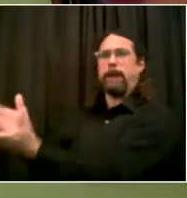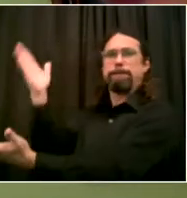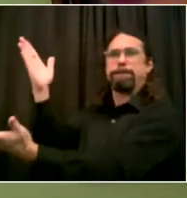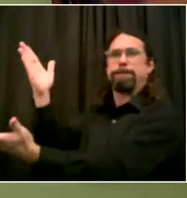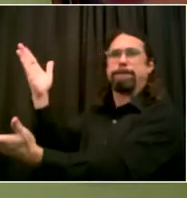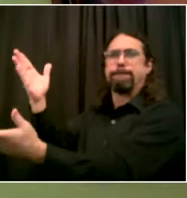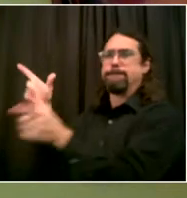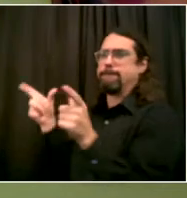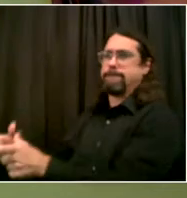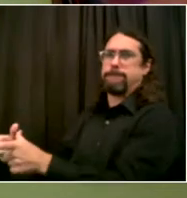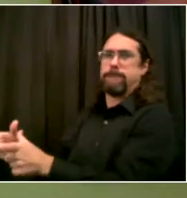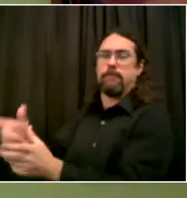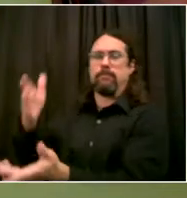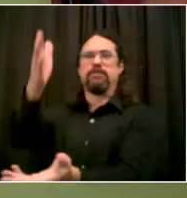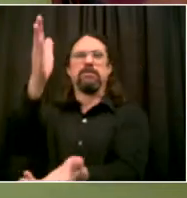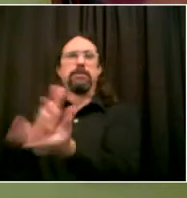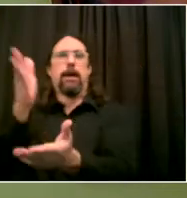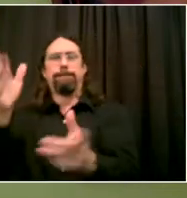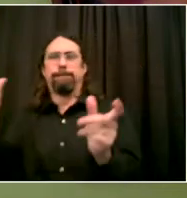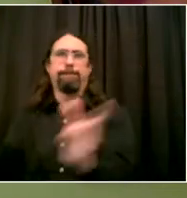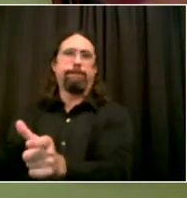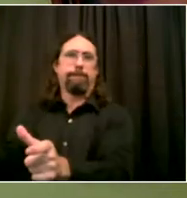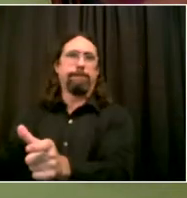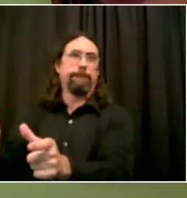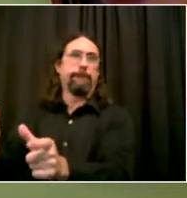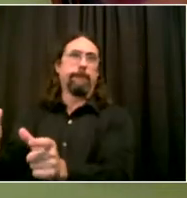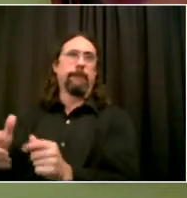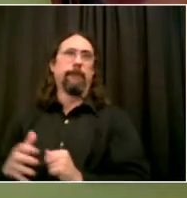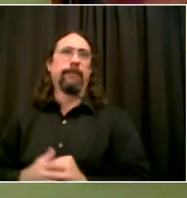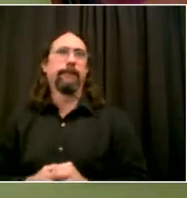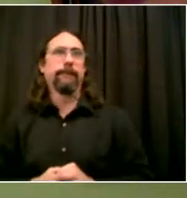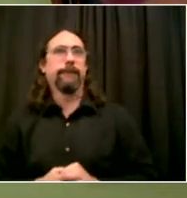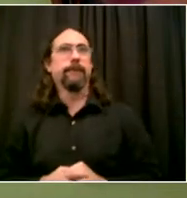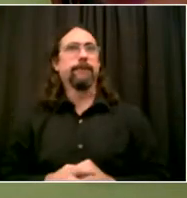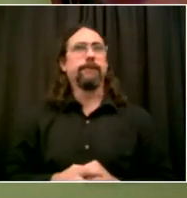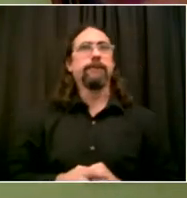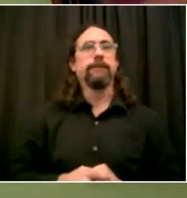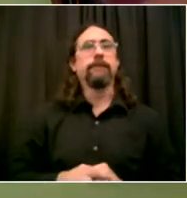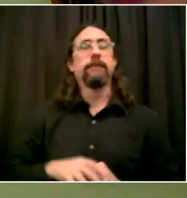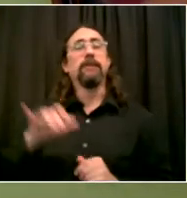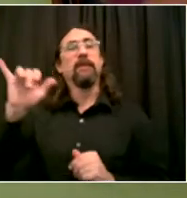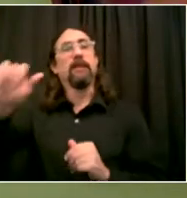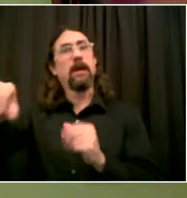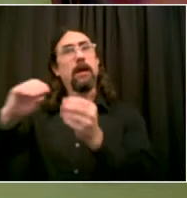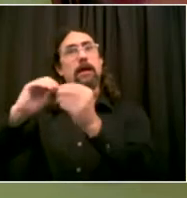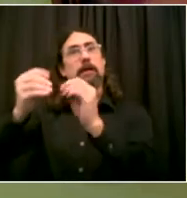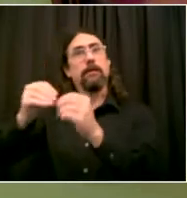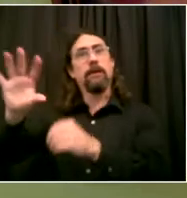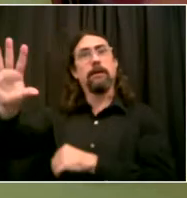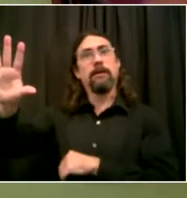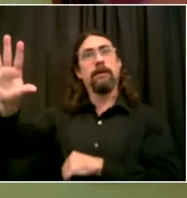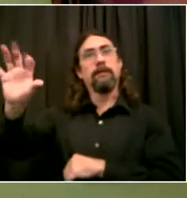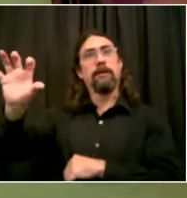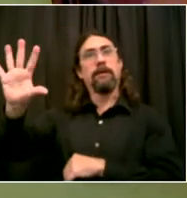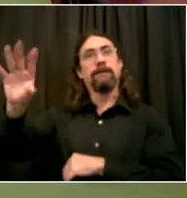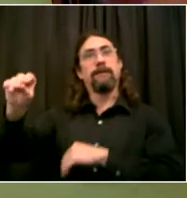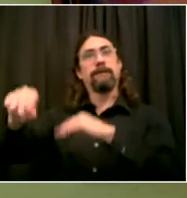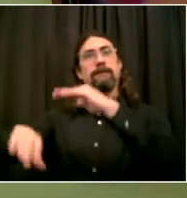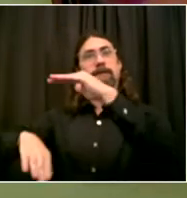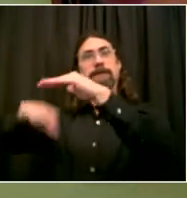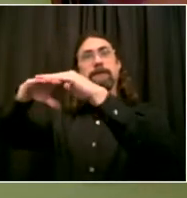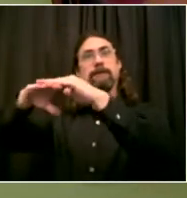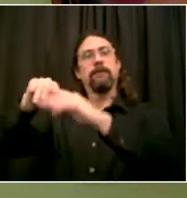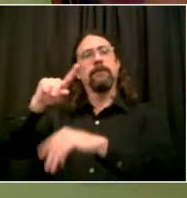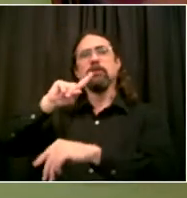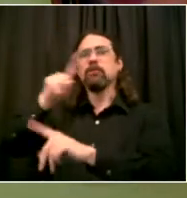indicator. It was something to indicate to us that there's a warning sign that case rates might be increasing over time and cause a